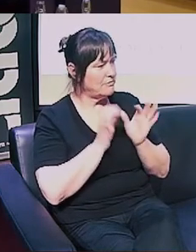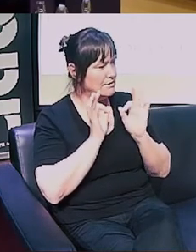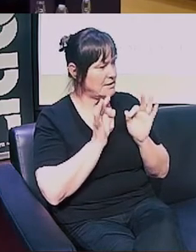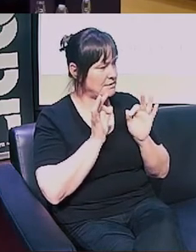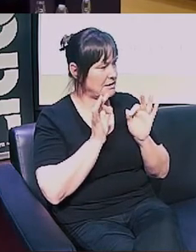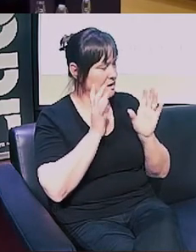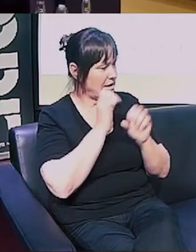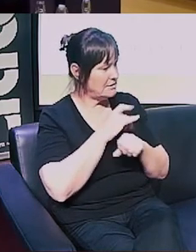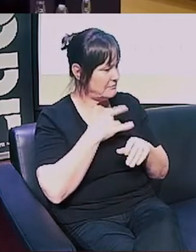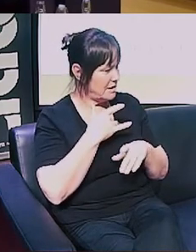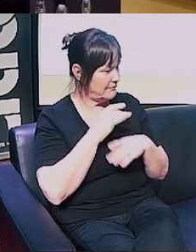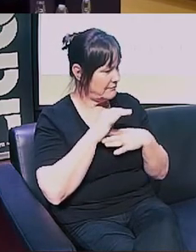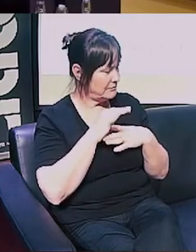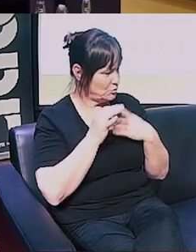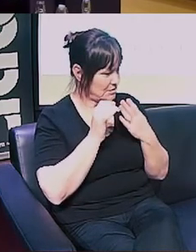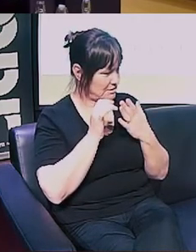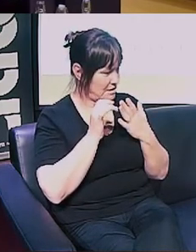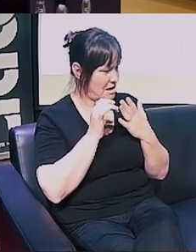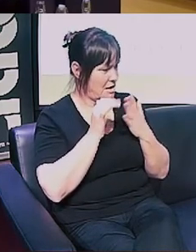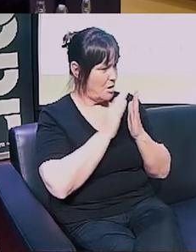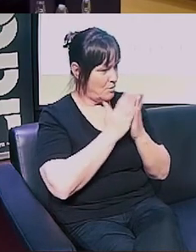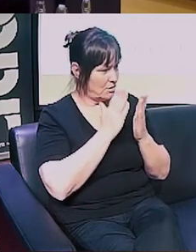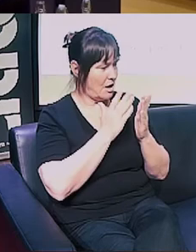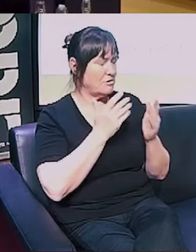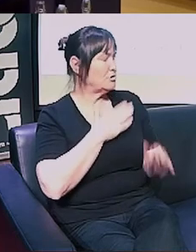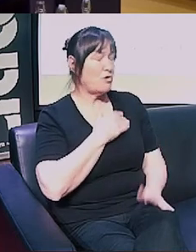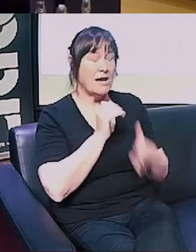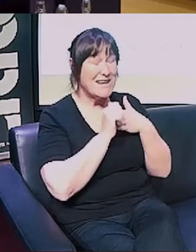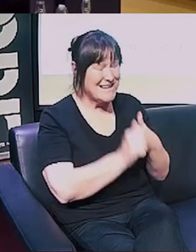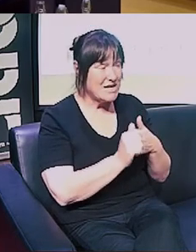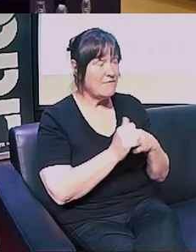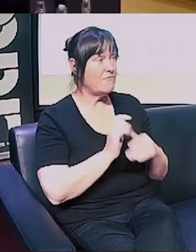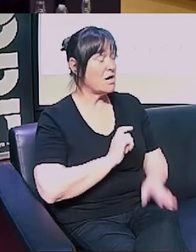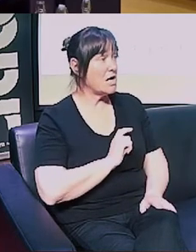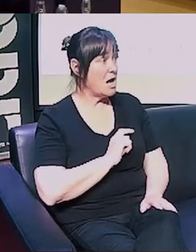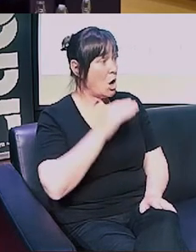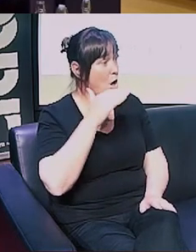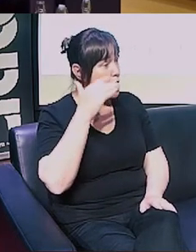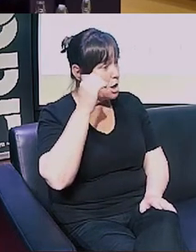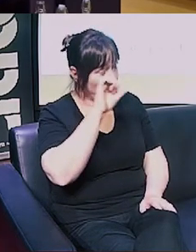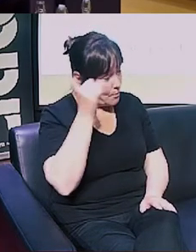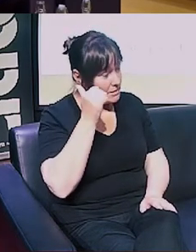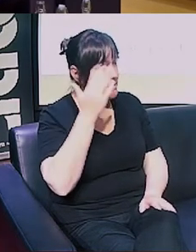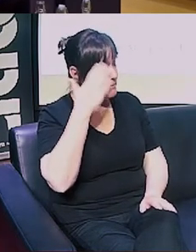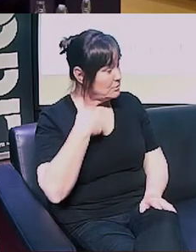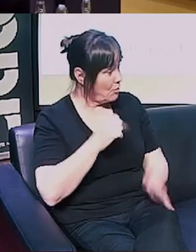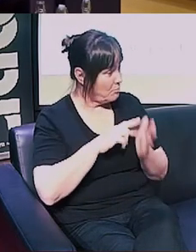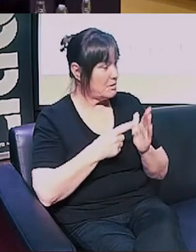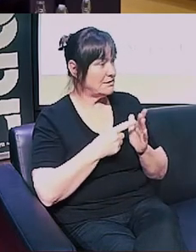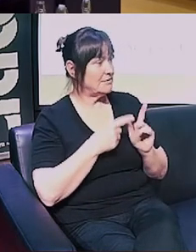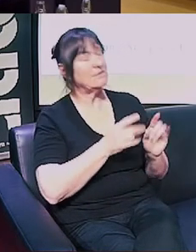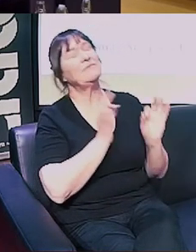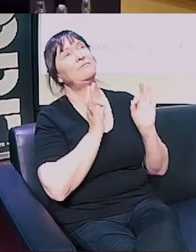her. She is extremely competent around mental health policy and, you know, that's all you really need to know about her. She's